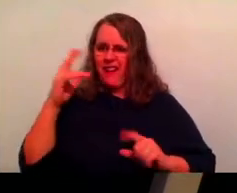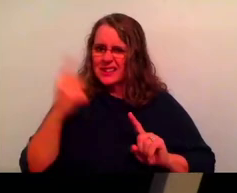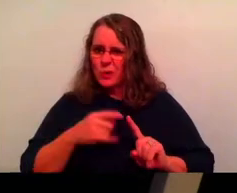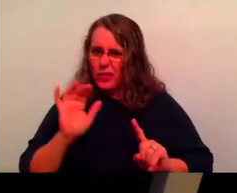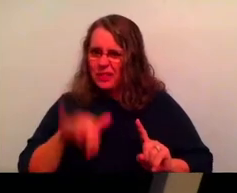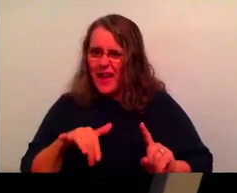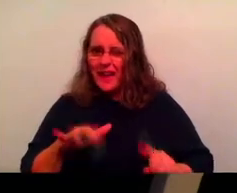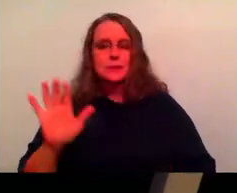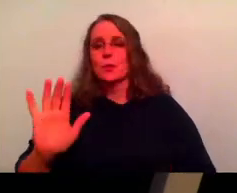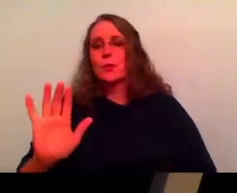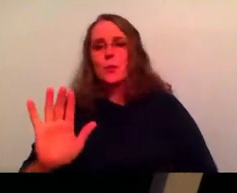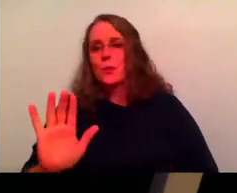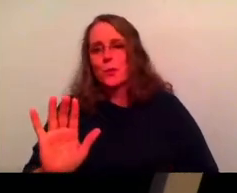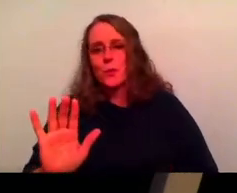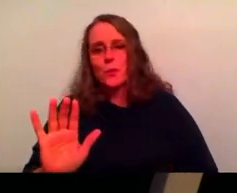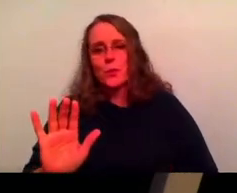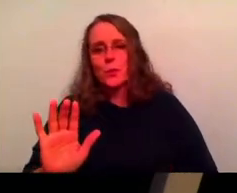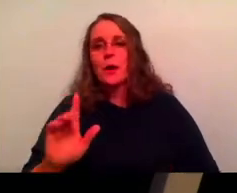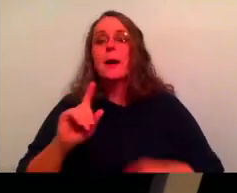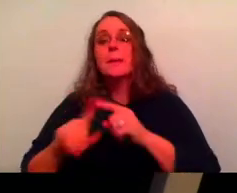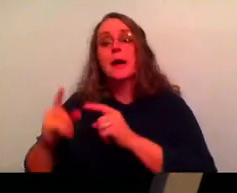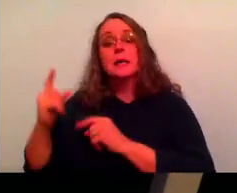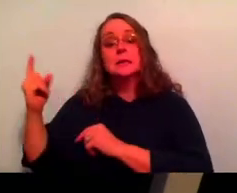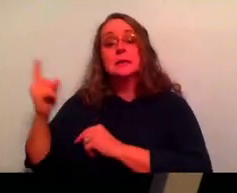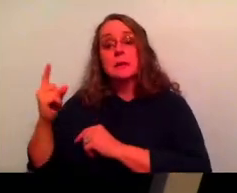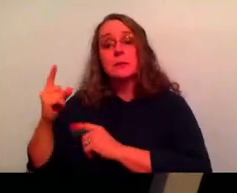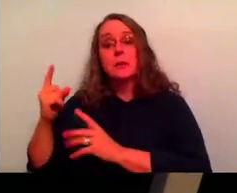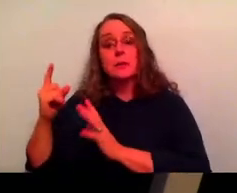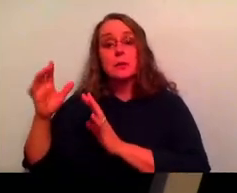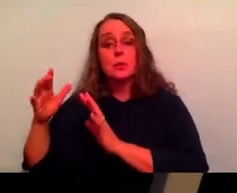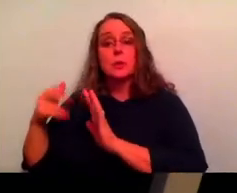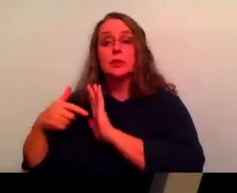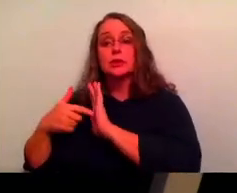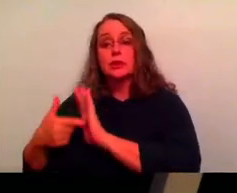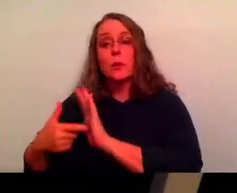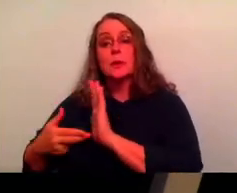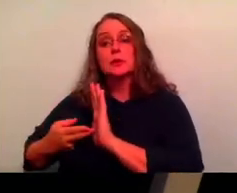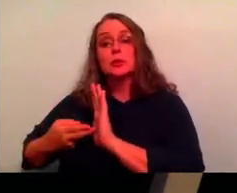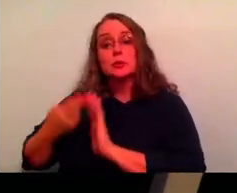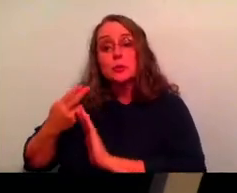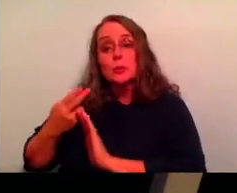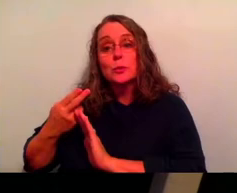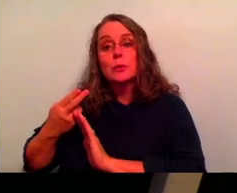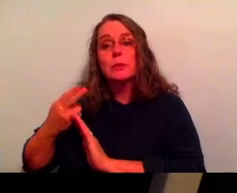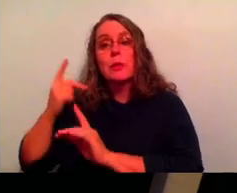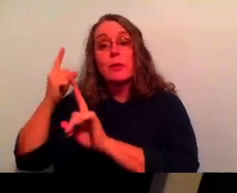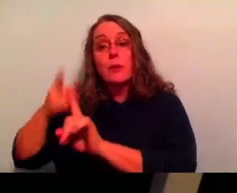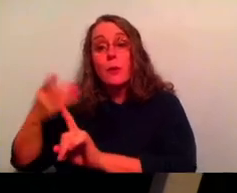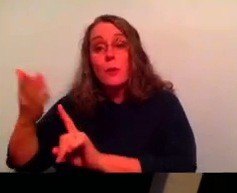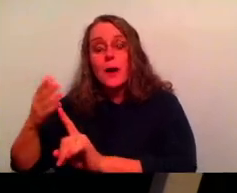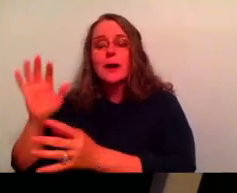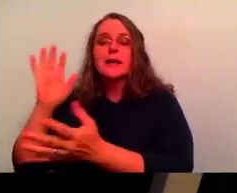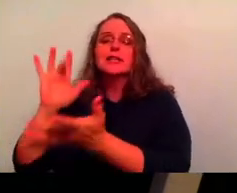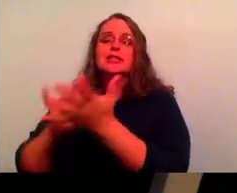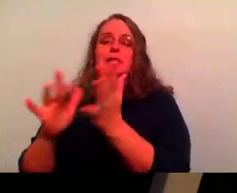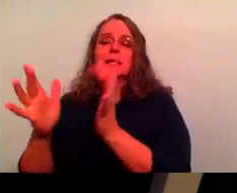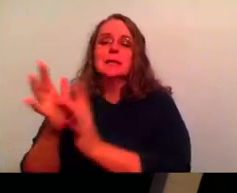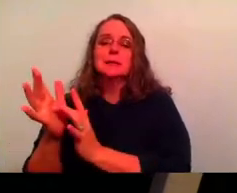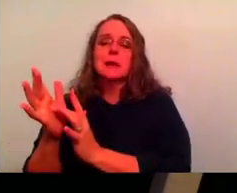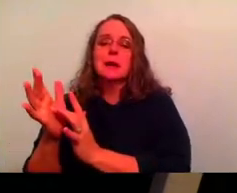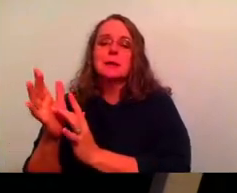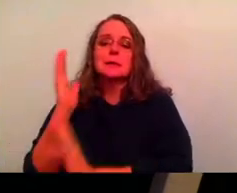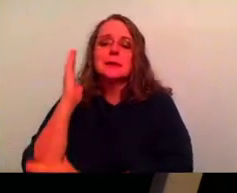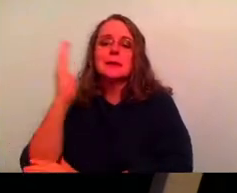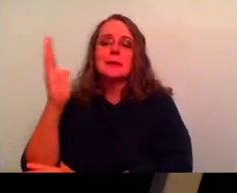reveals the truth behind this and shows us what the goal actually is, uh, is Jesus, right? Jesus is perfect. And he perfectly